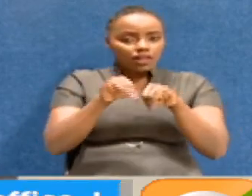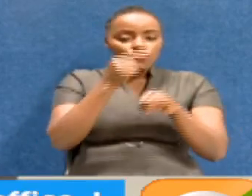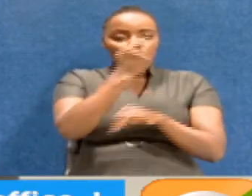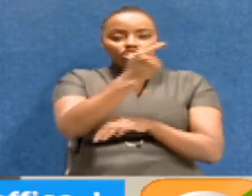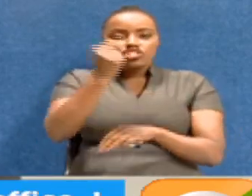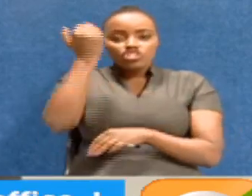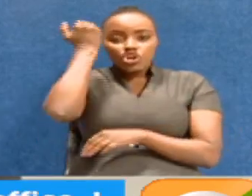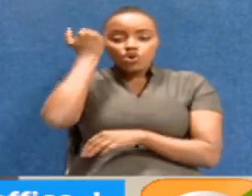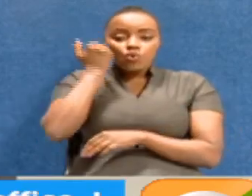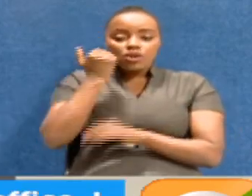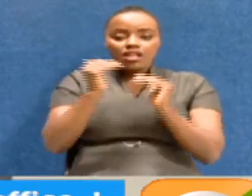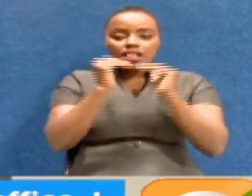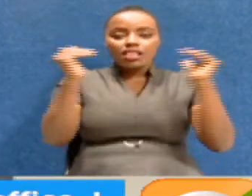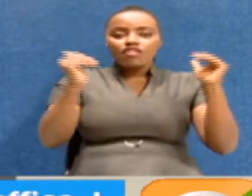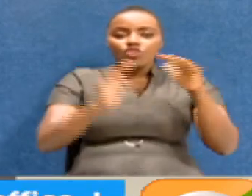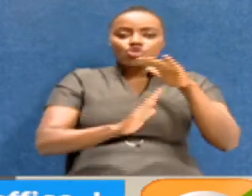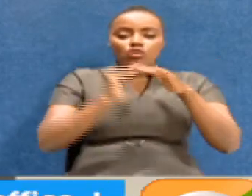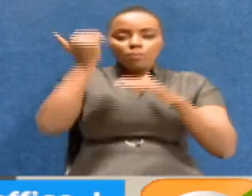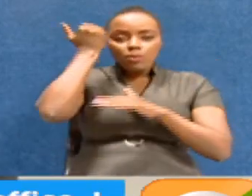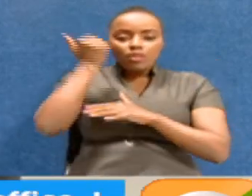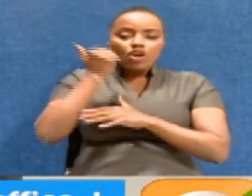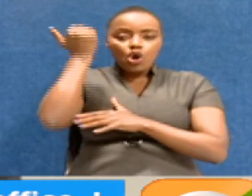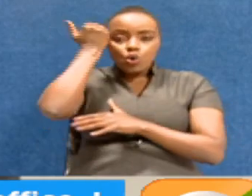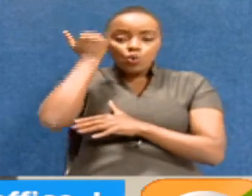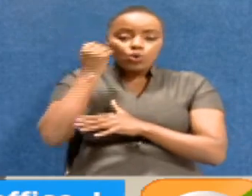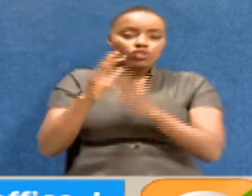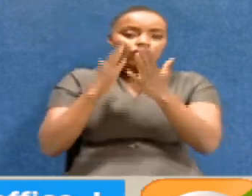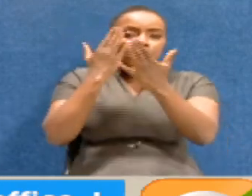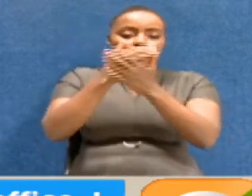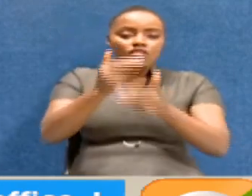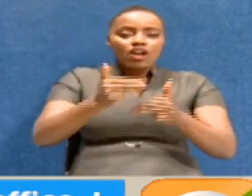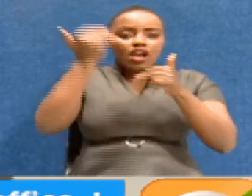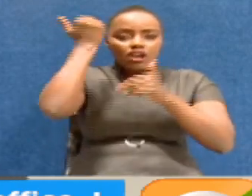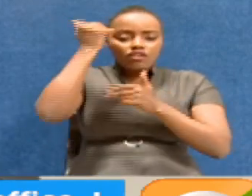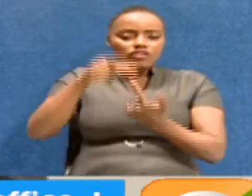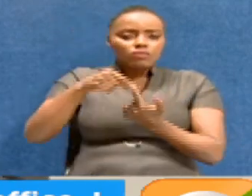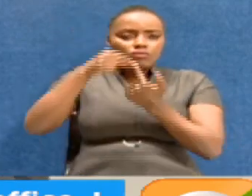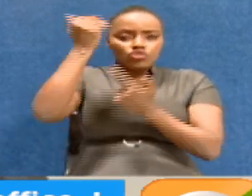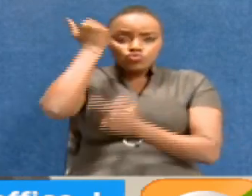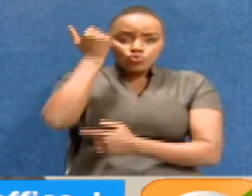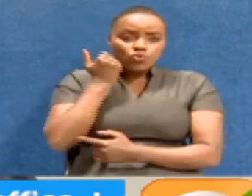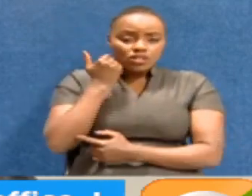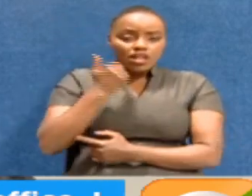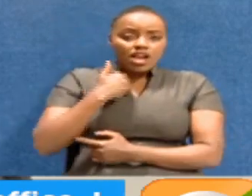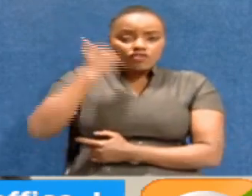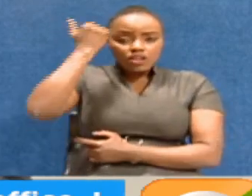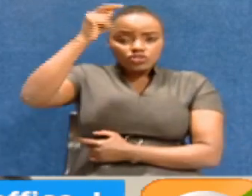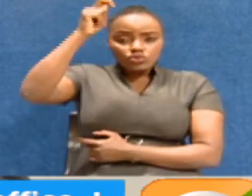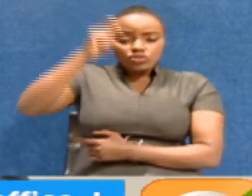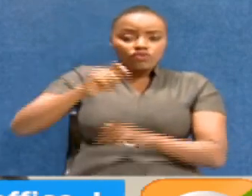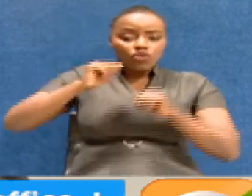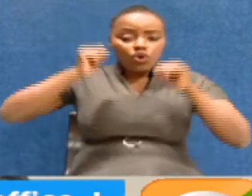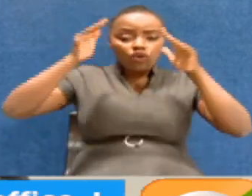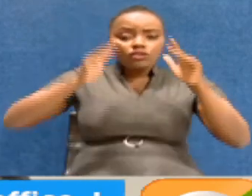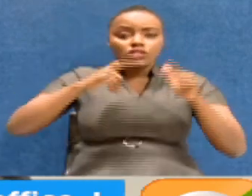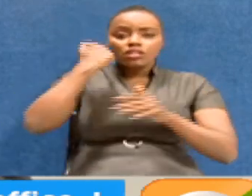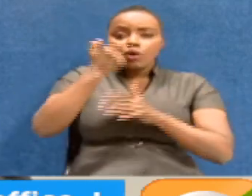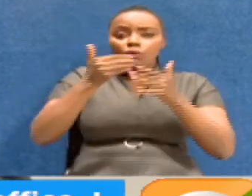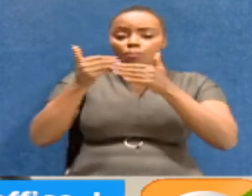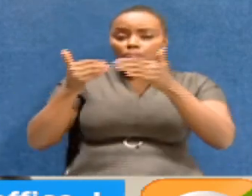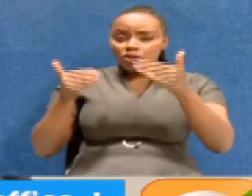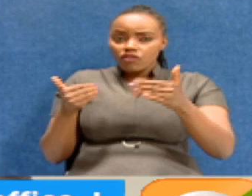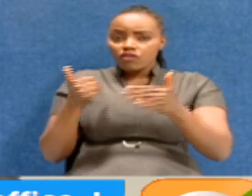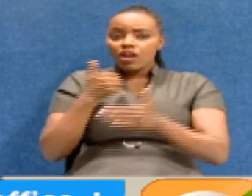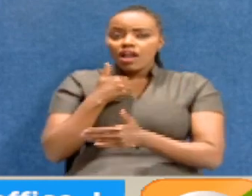every court level, Supreme Court, Court of Appeal, High Court, the special courts, you have judicial officers who have been